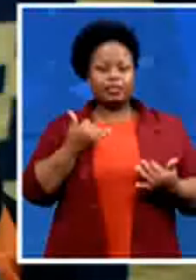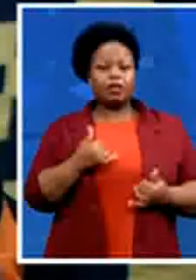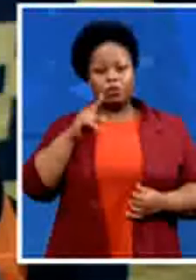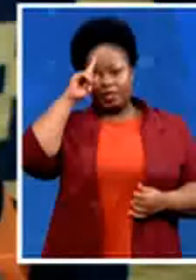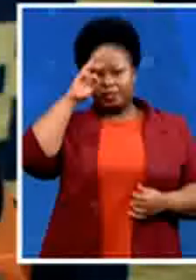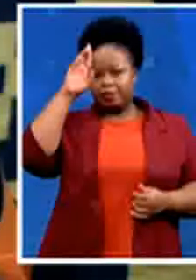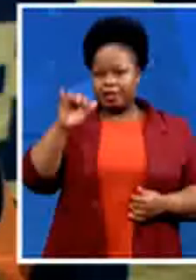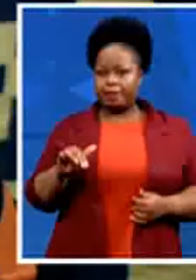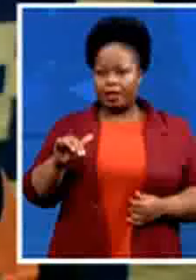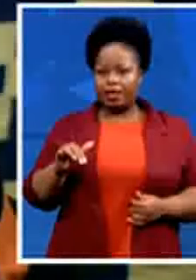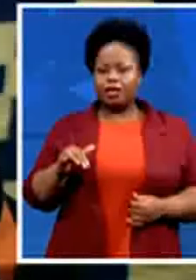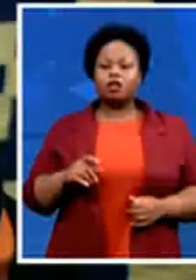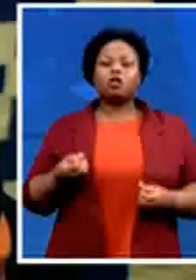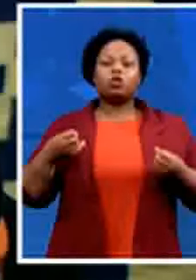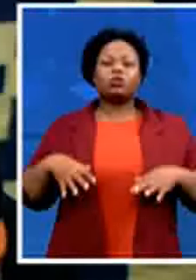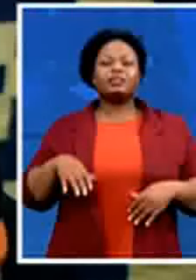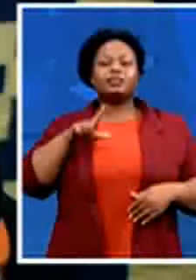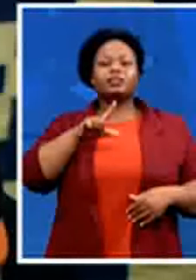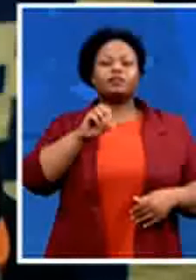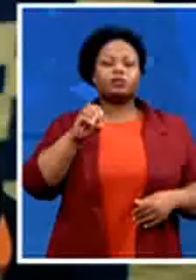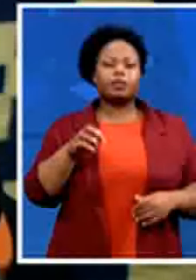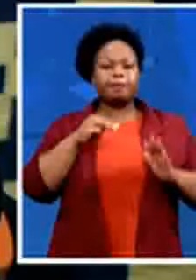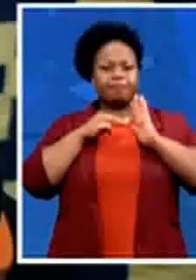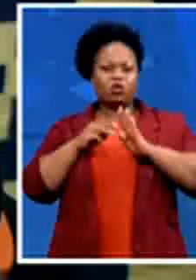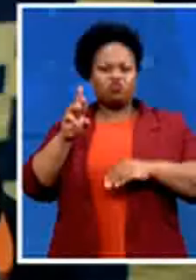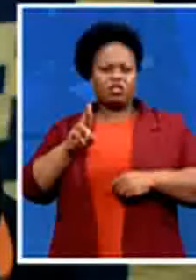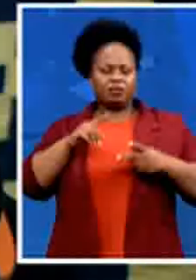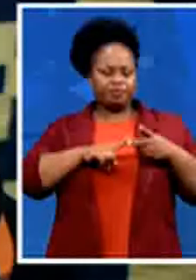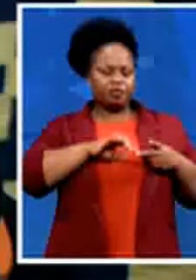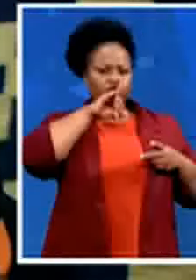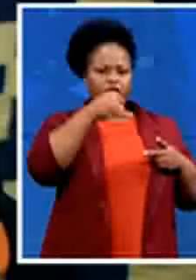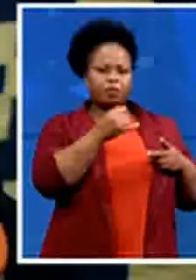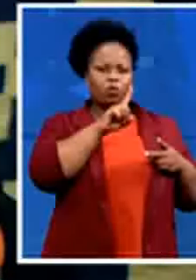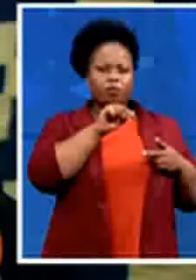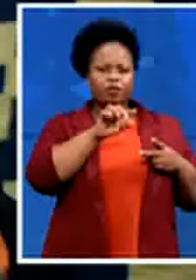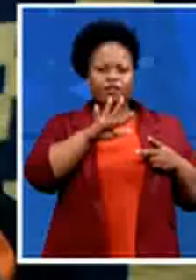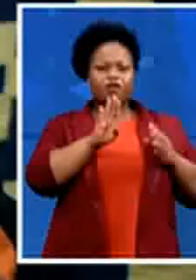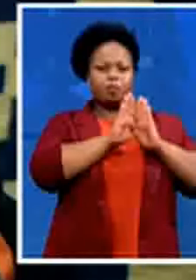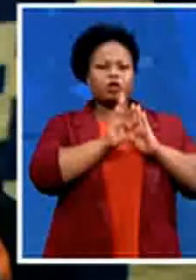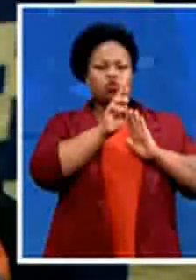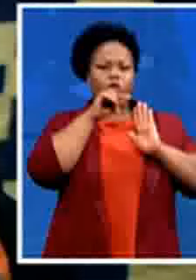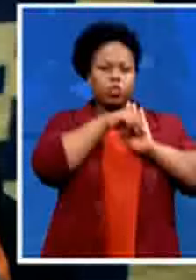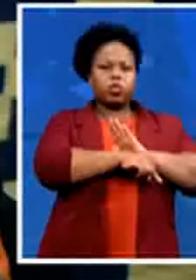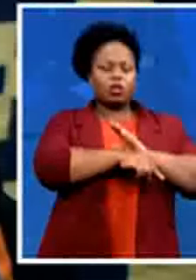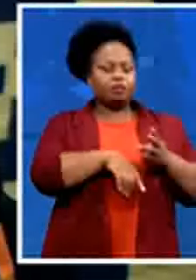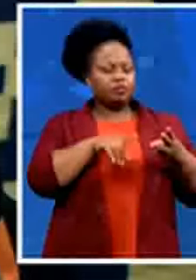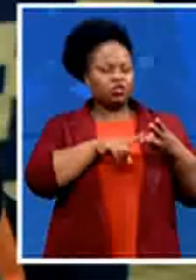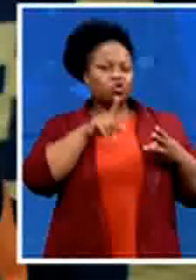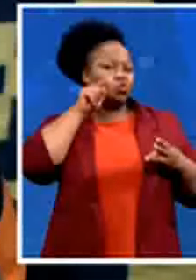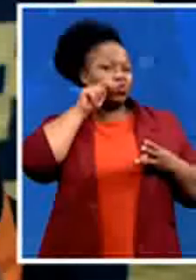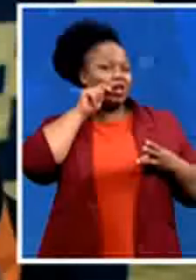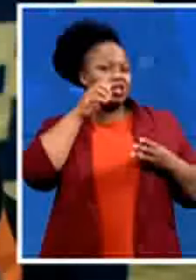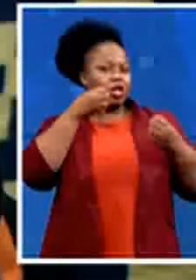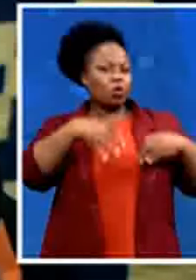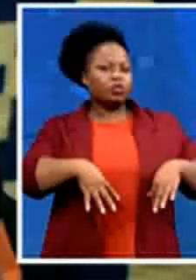million johannesburg lost 1.5 billion 20 lost 3.6 billion the